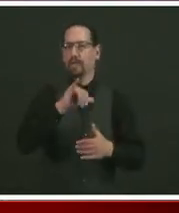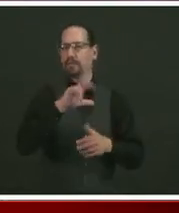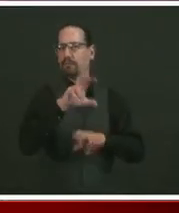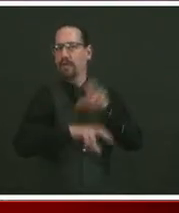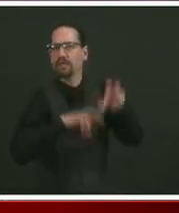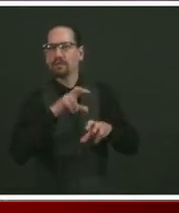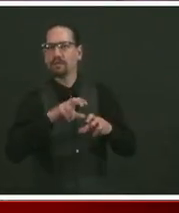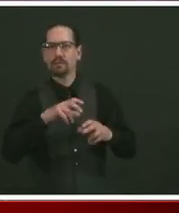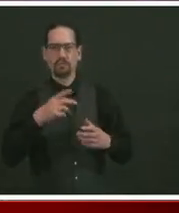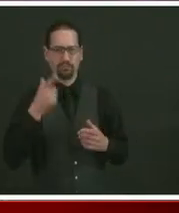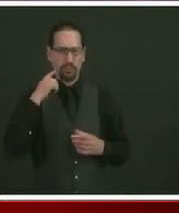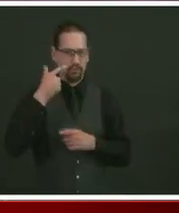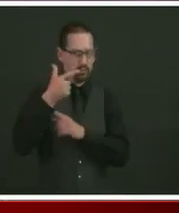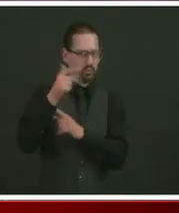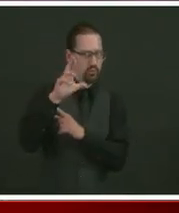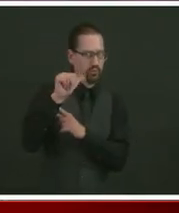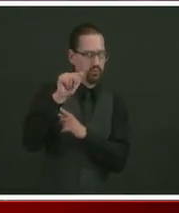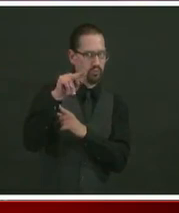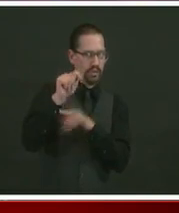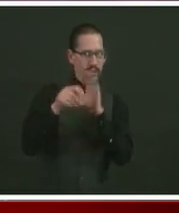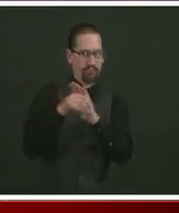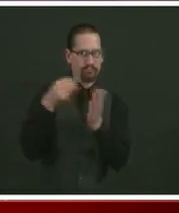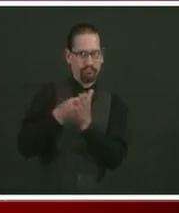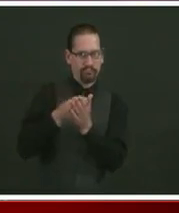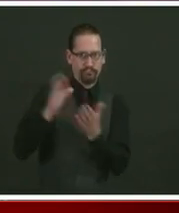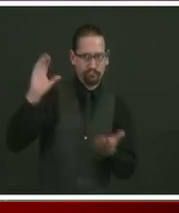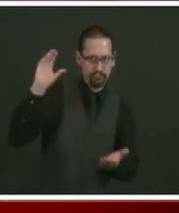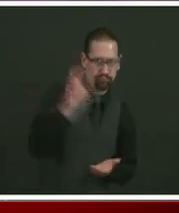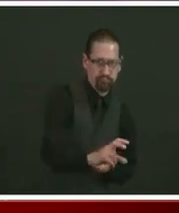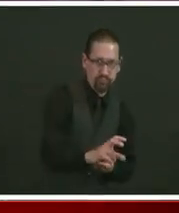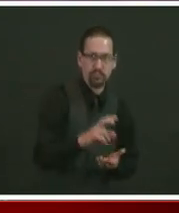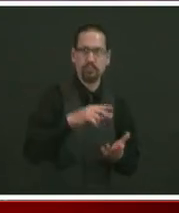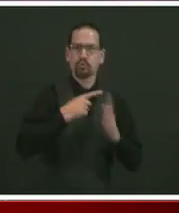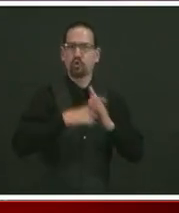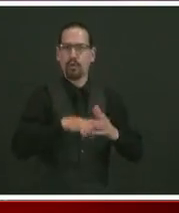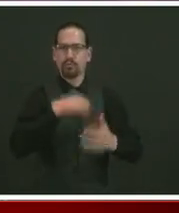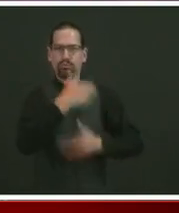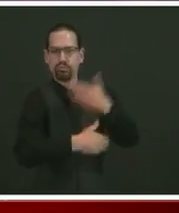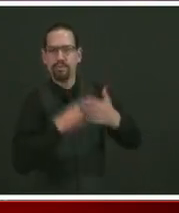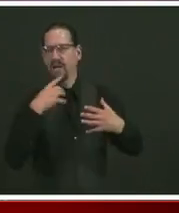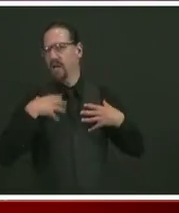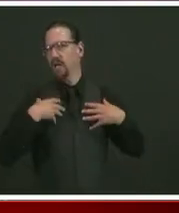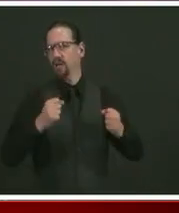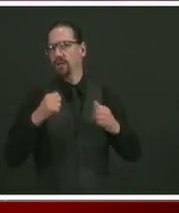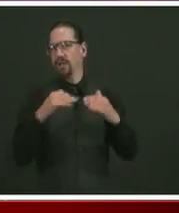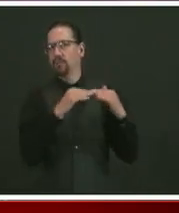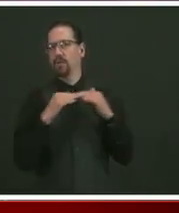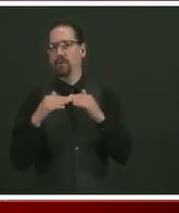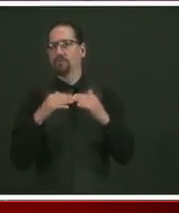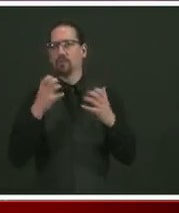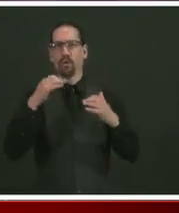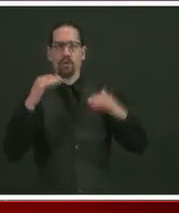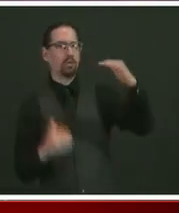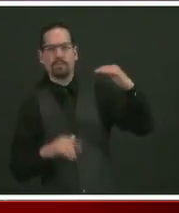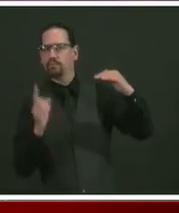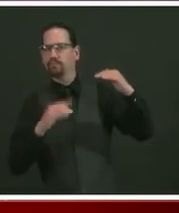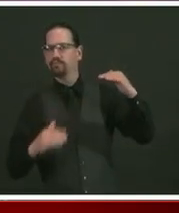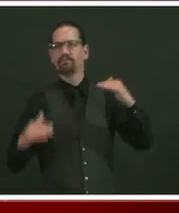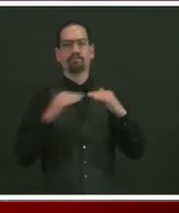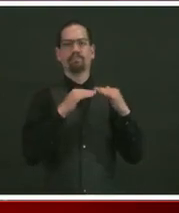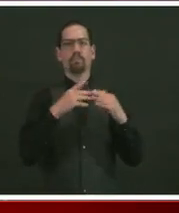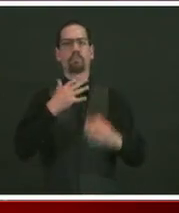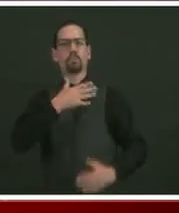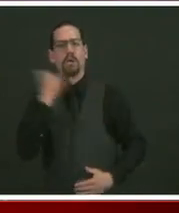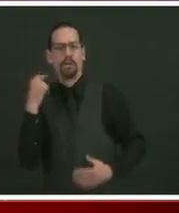grants, to root out health disparities and better support preventative health. I also want to share with you